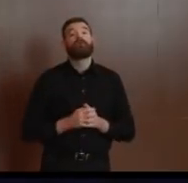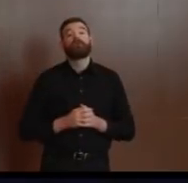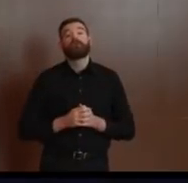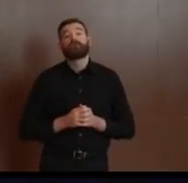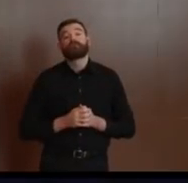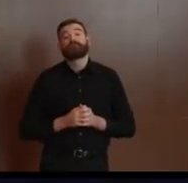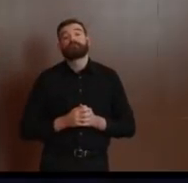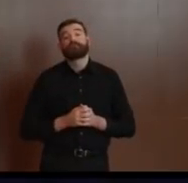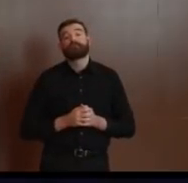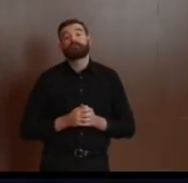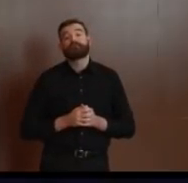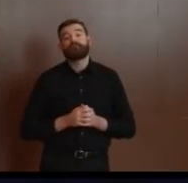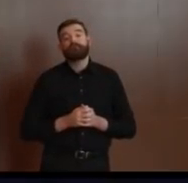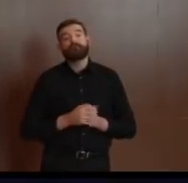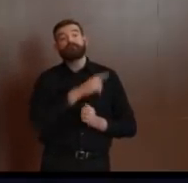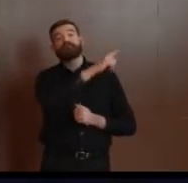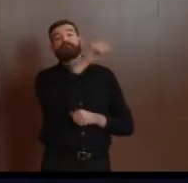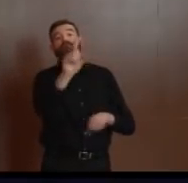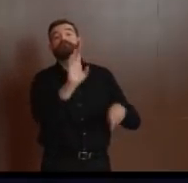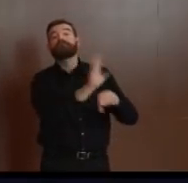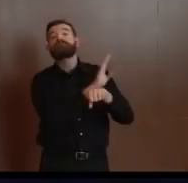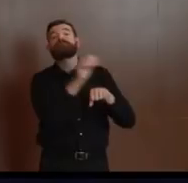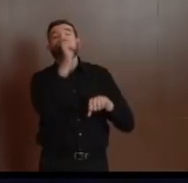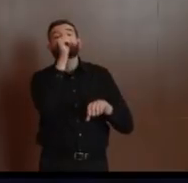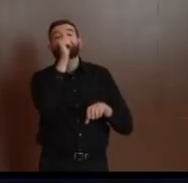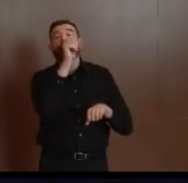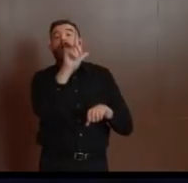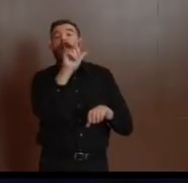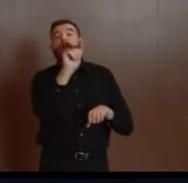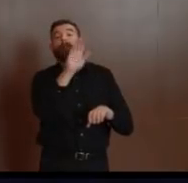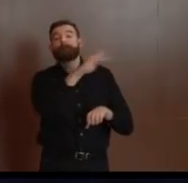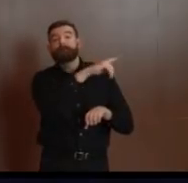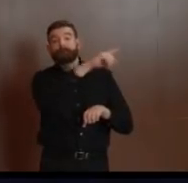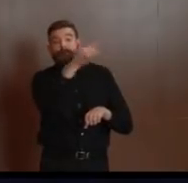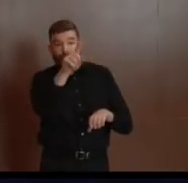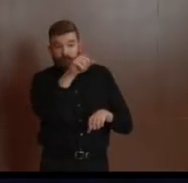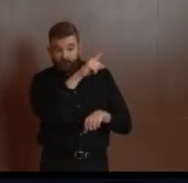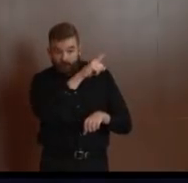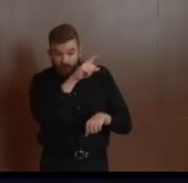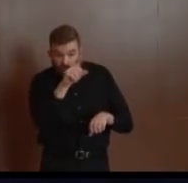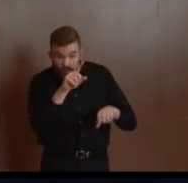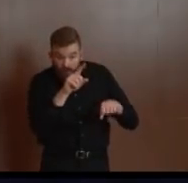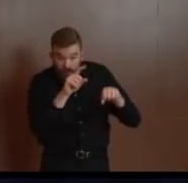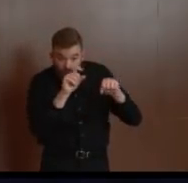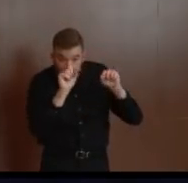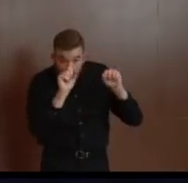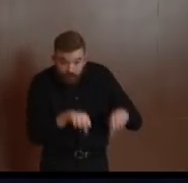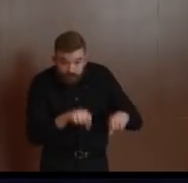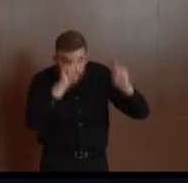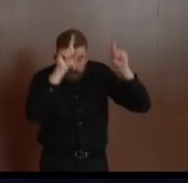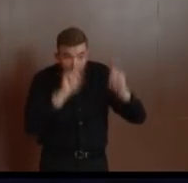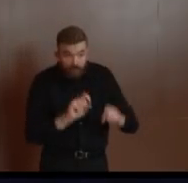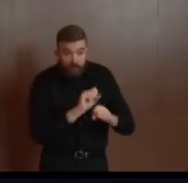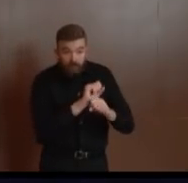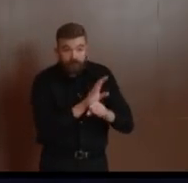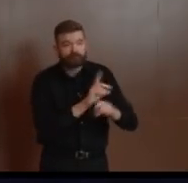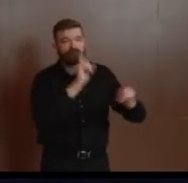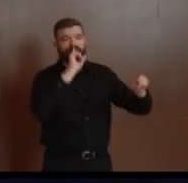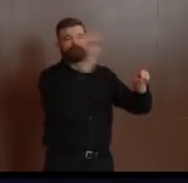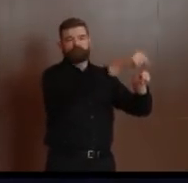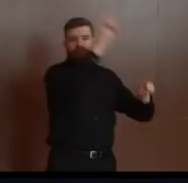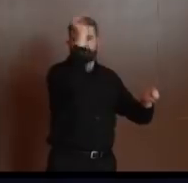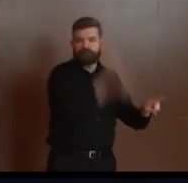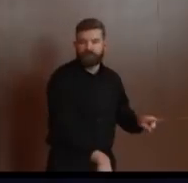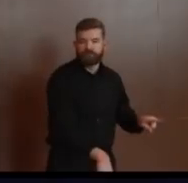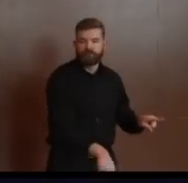COVID-19 to report their data, test data, every day to the Department of Health. It will allow the Department of Health and indeed the